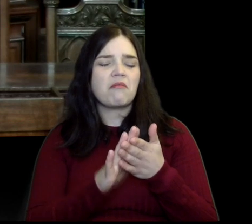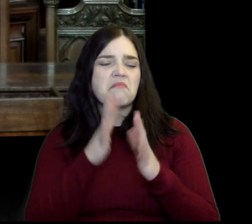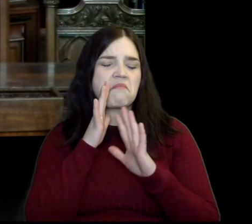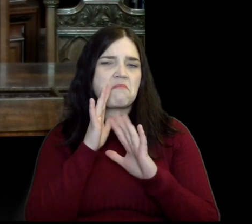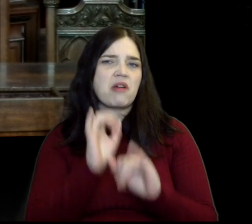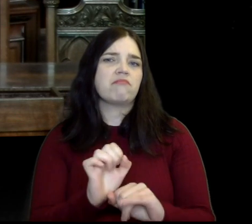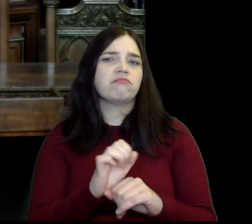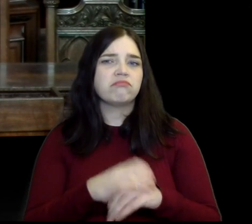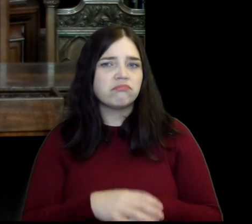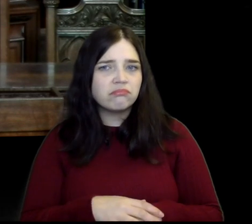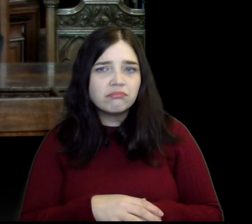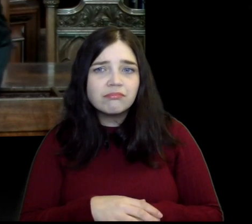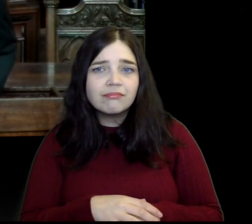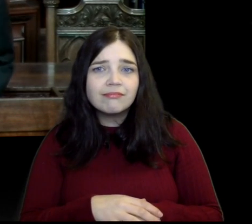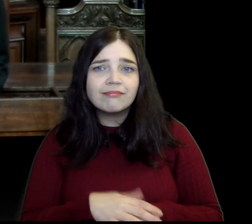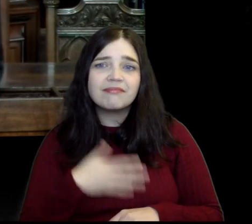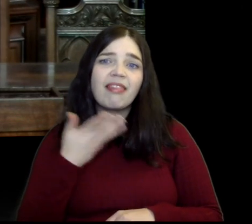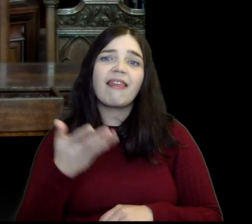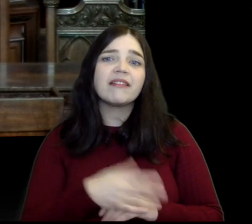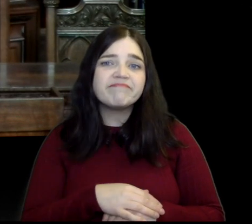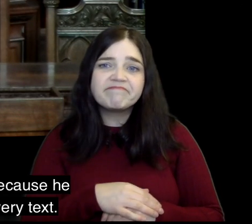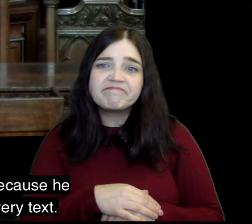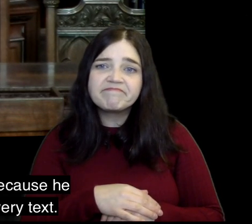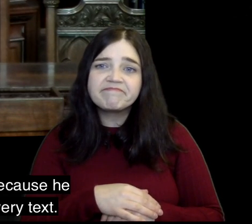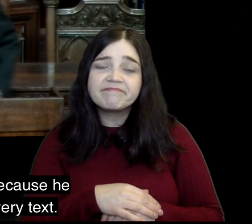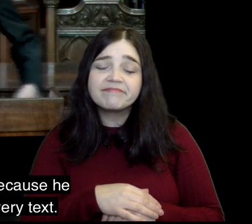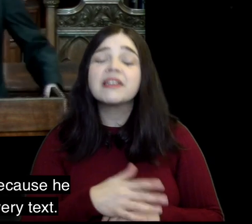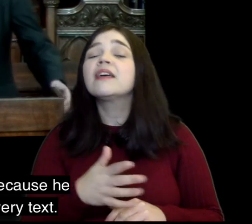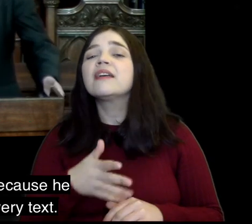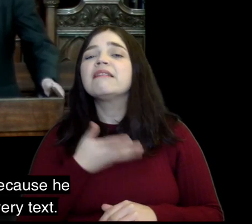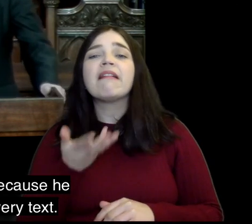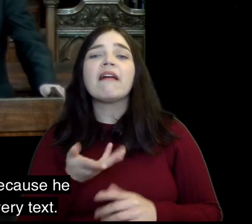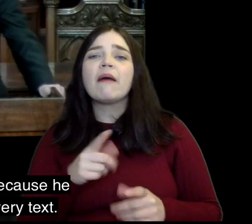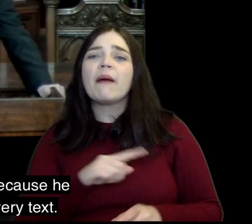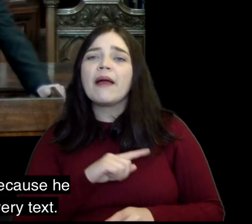the people of Nazareth hated it